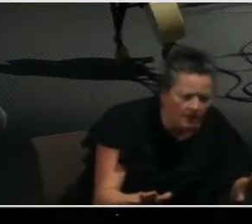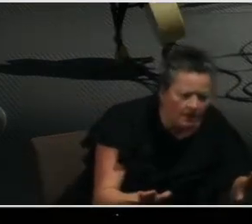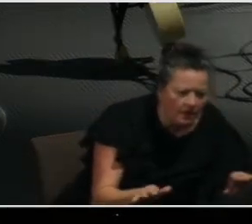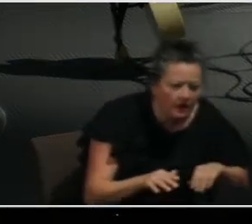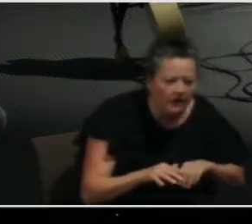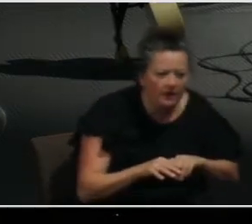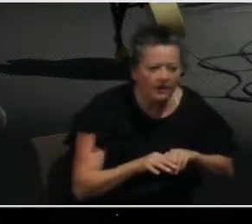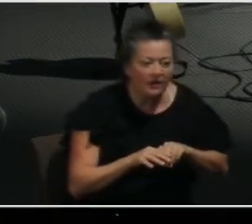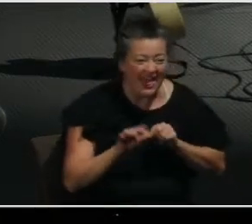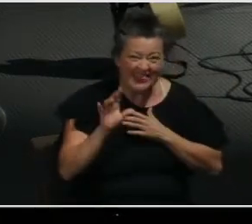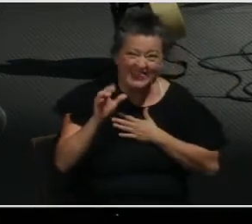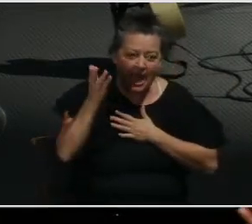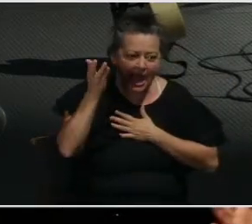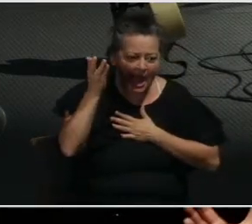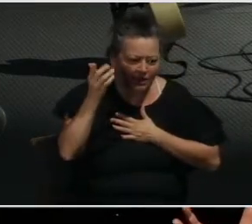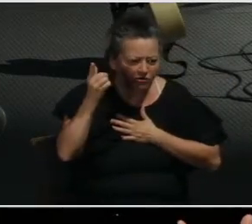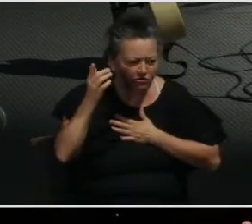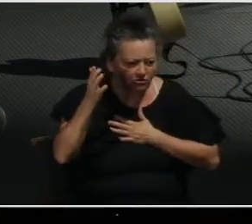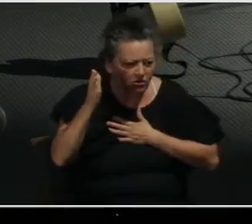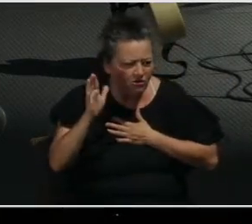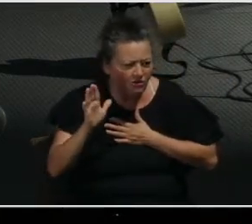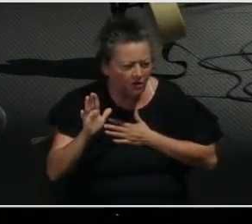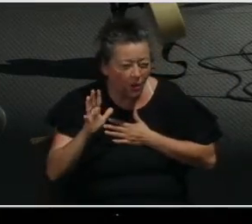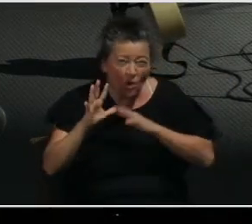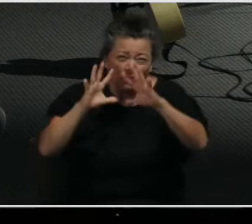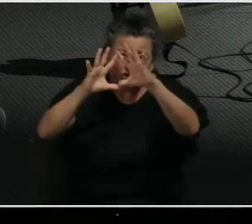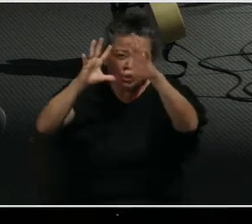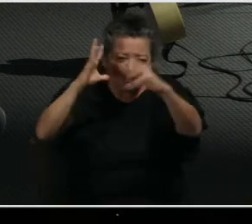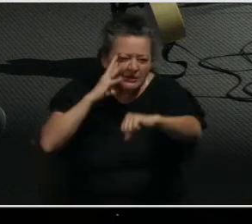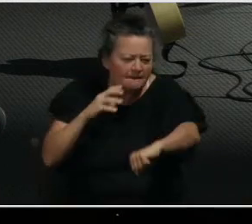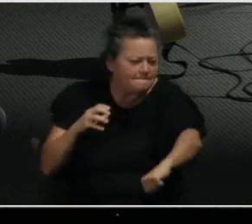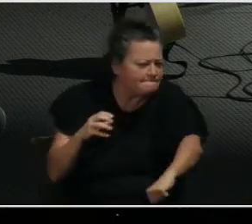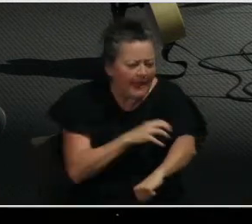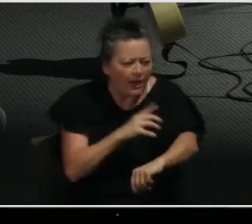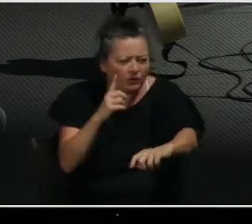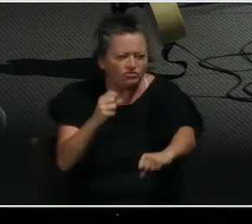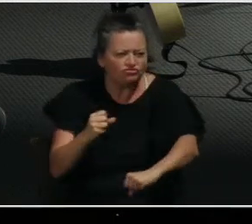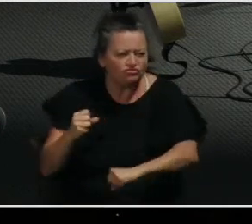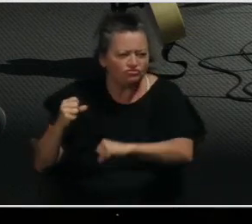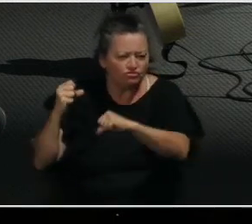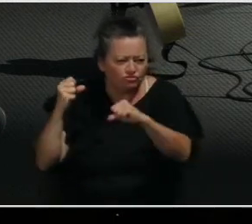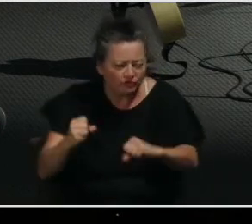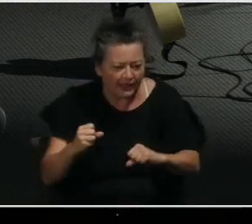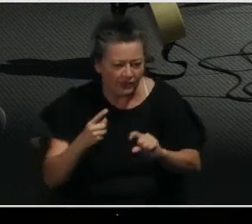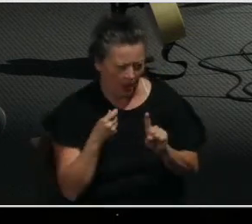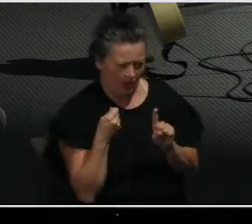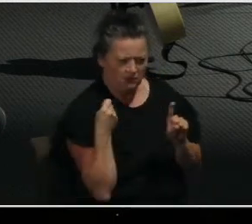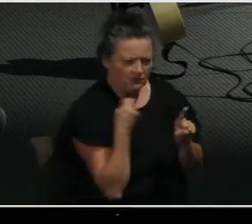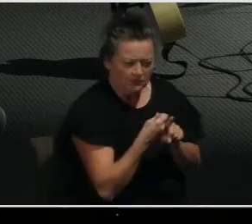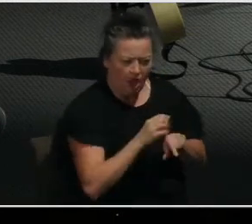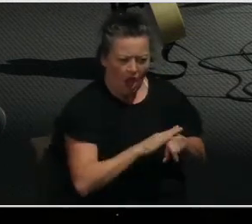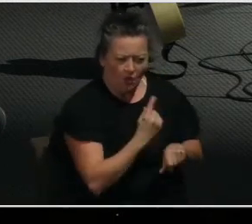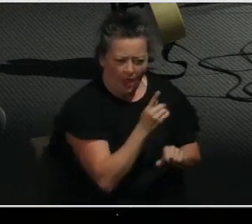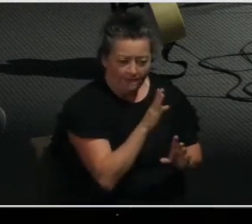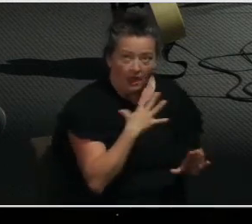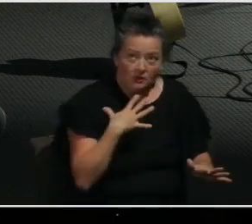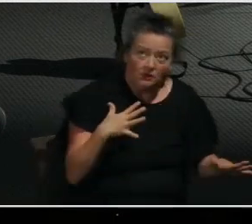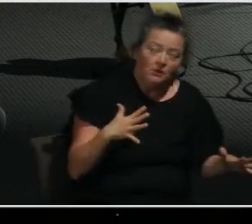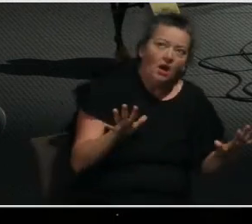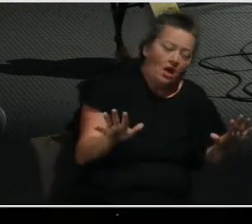the same God with all of that power and all of that strength wants to give us strength